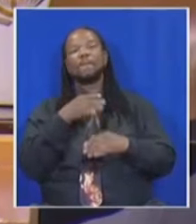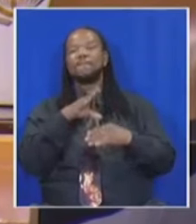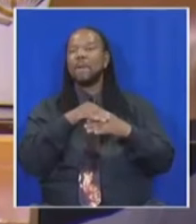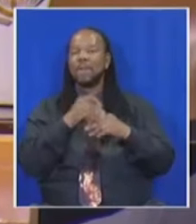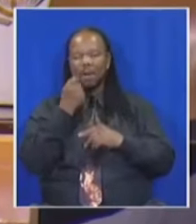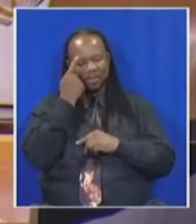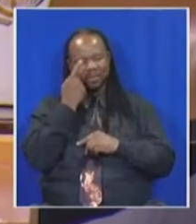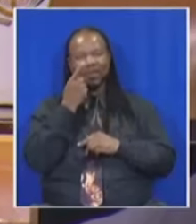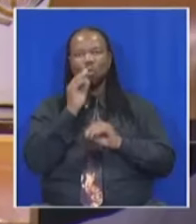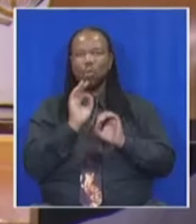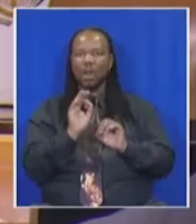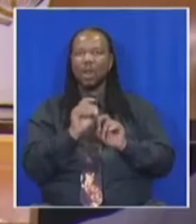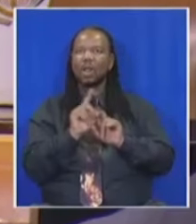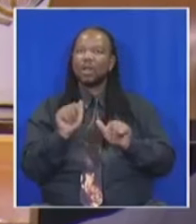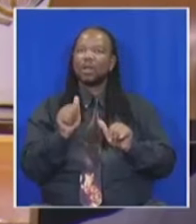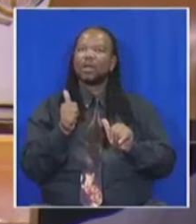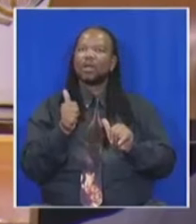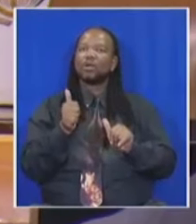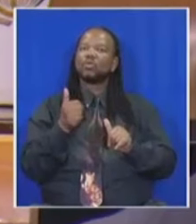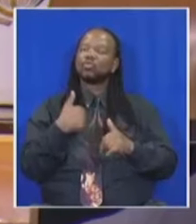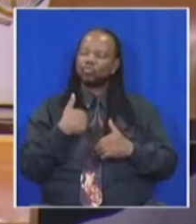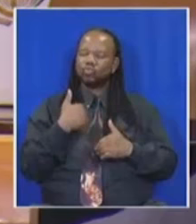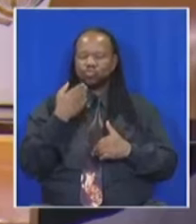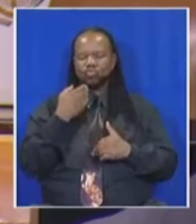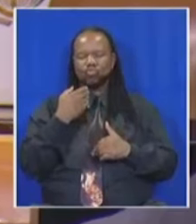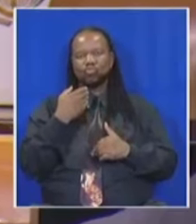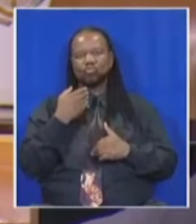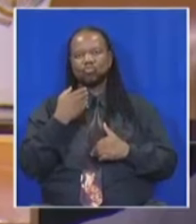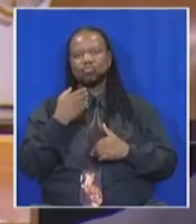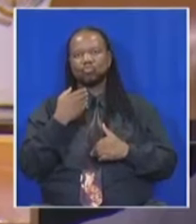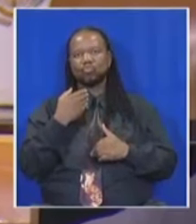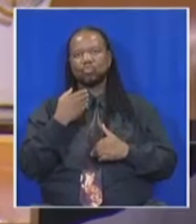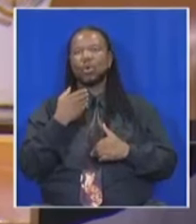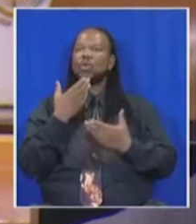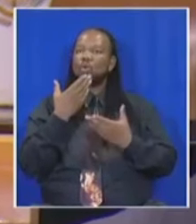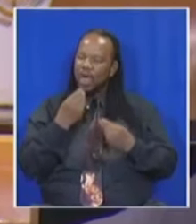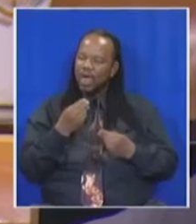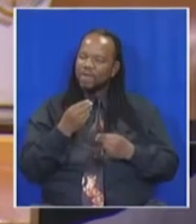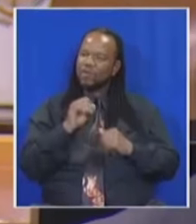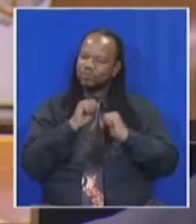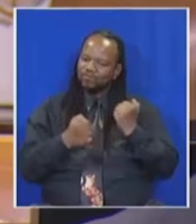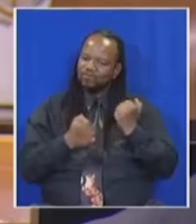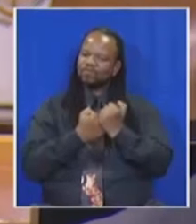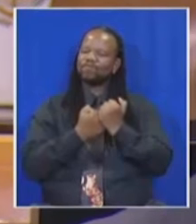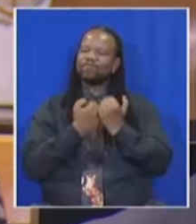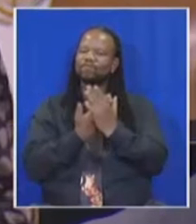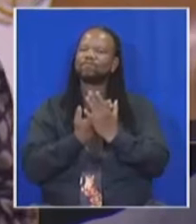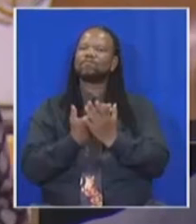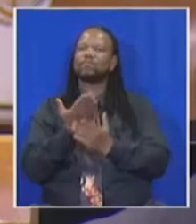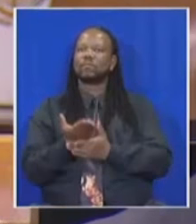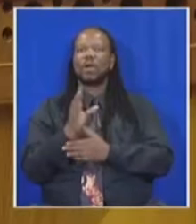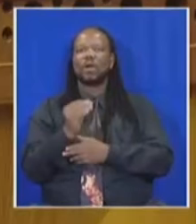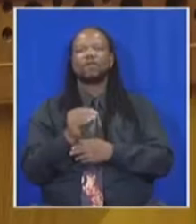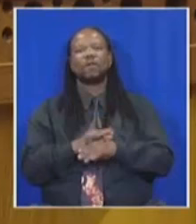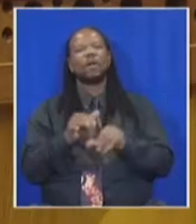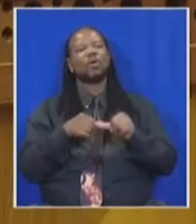is the case You know that it needs to be given in a form of a substantive motion No,